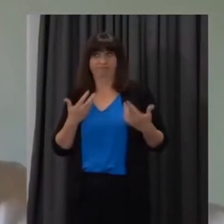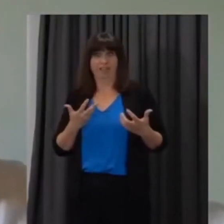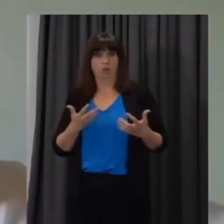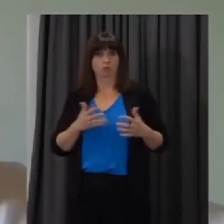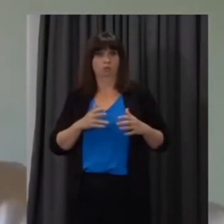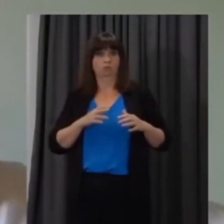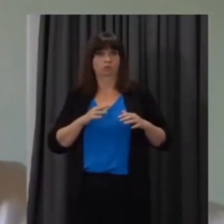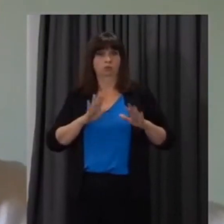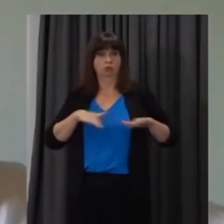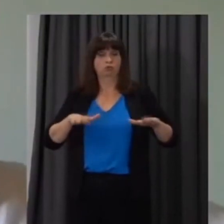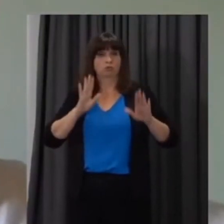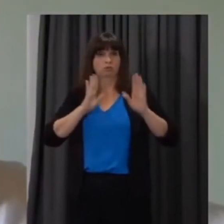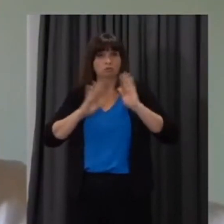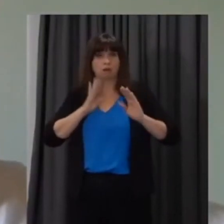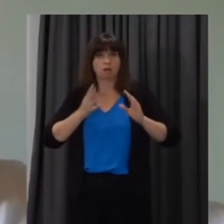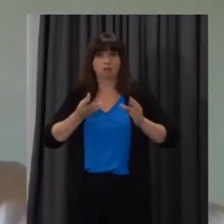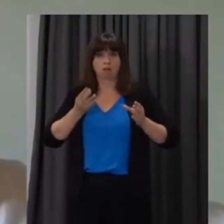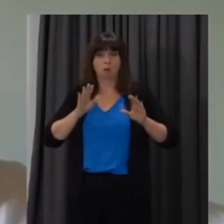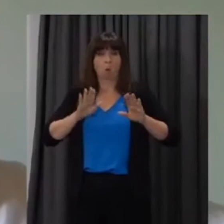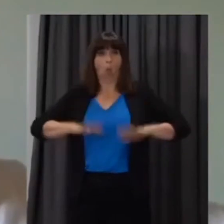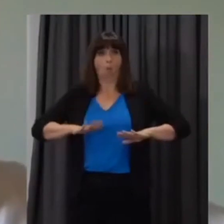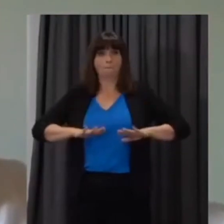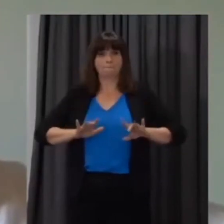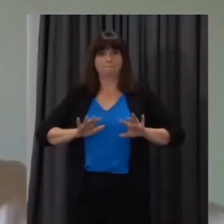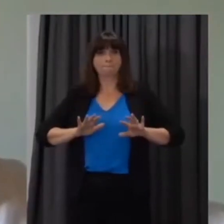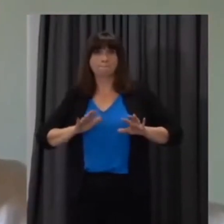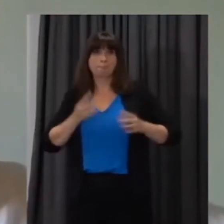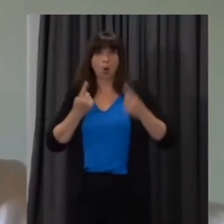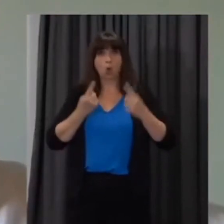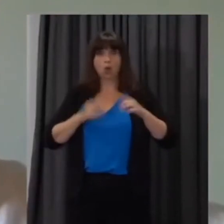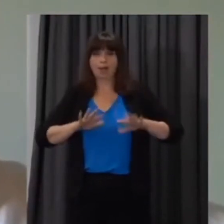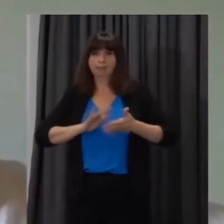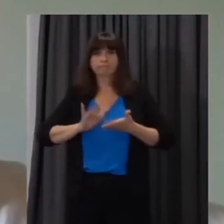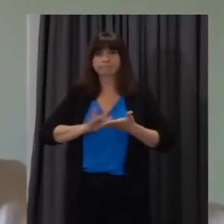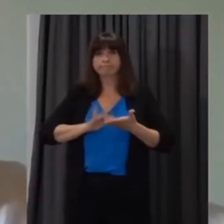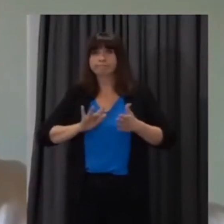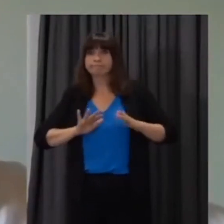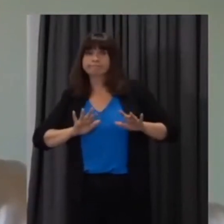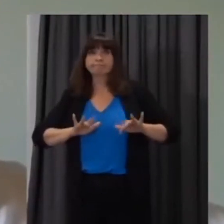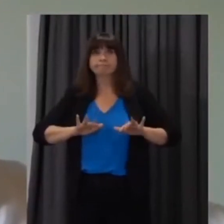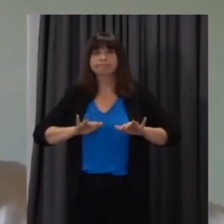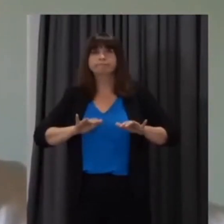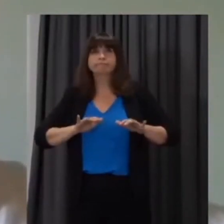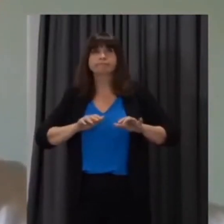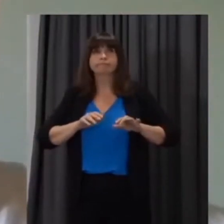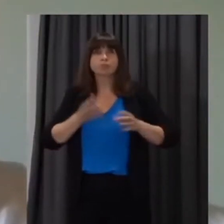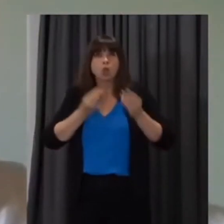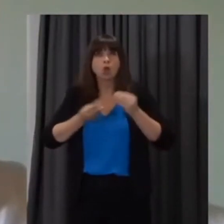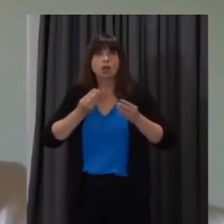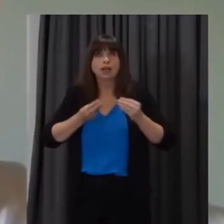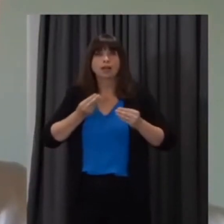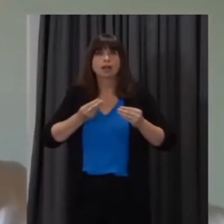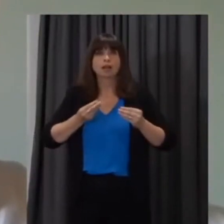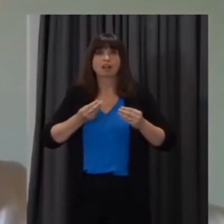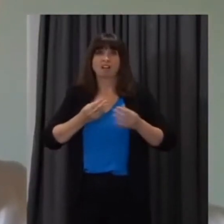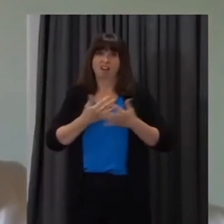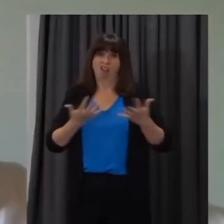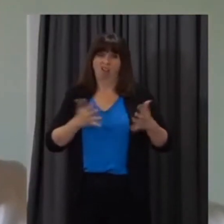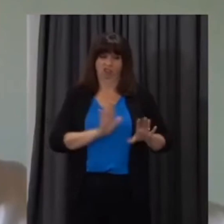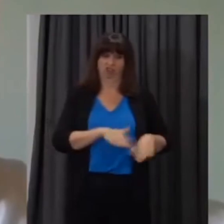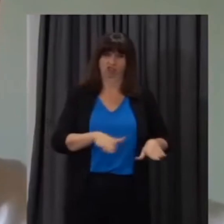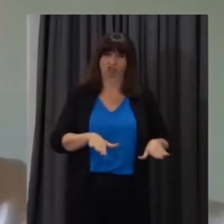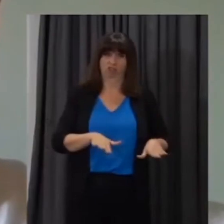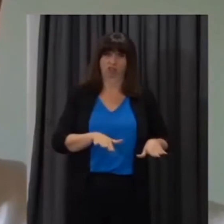crisis but the reality is that for many many pupils in education uh primary and secondary